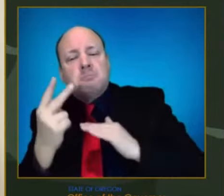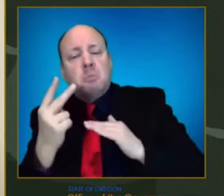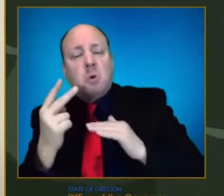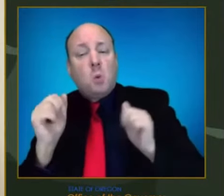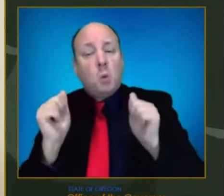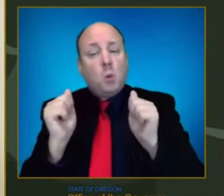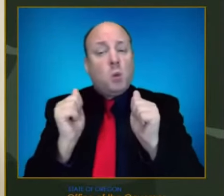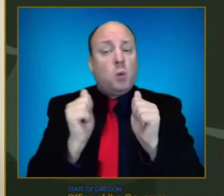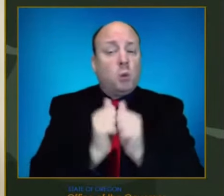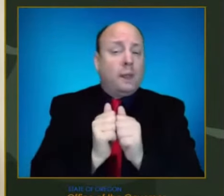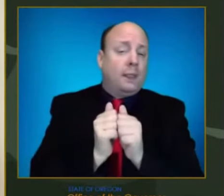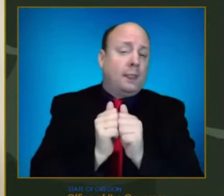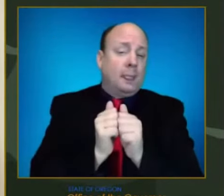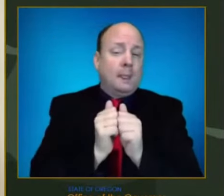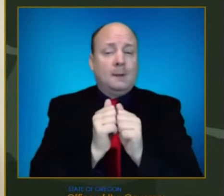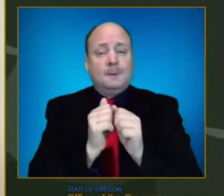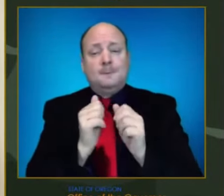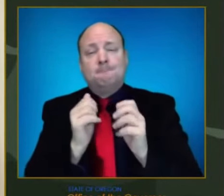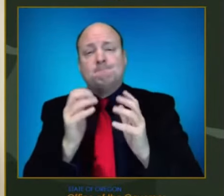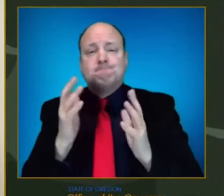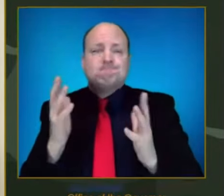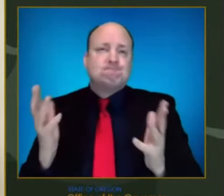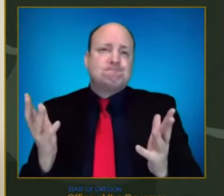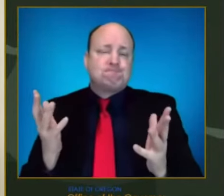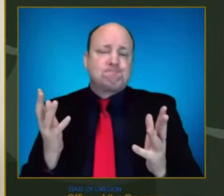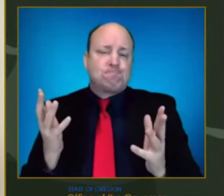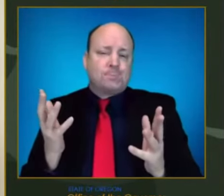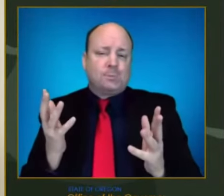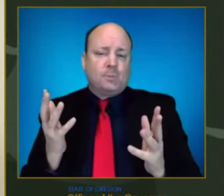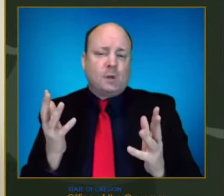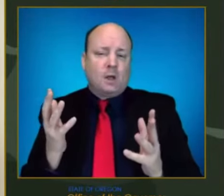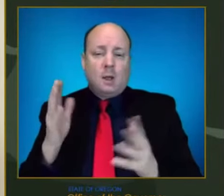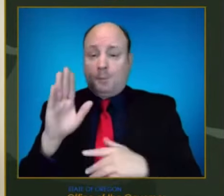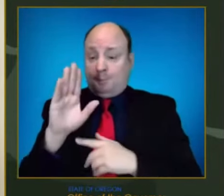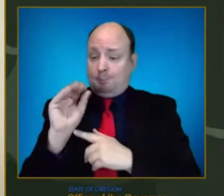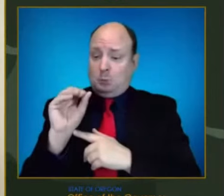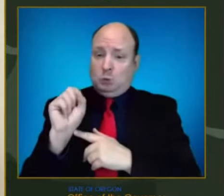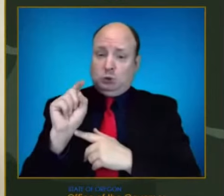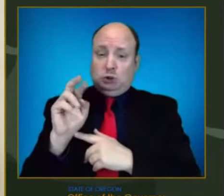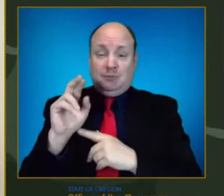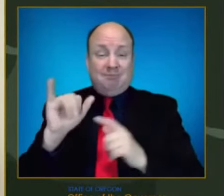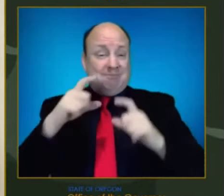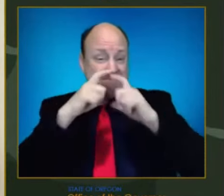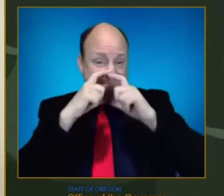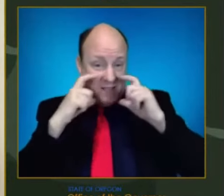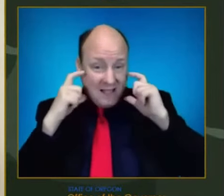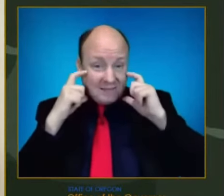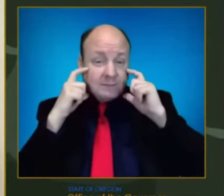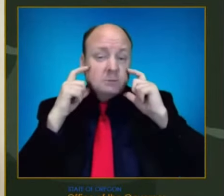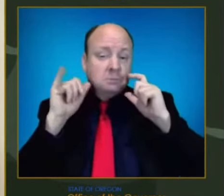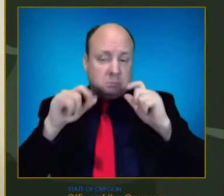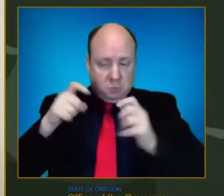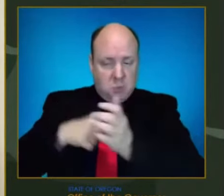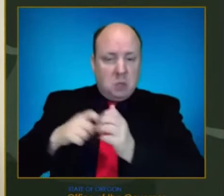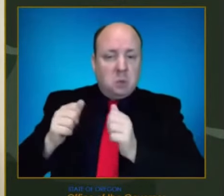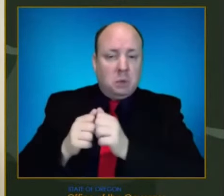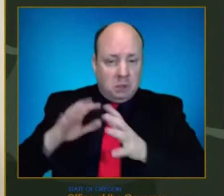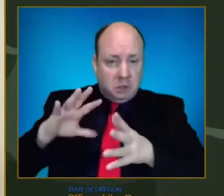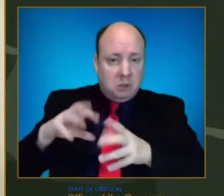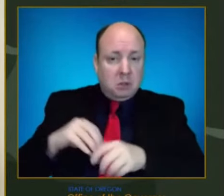we're talking about today, is going to still exceed 2,000 hospitalizations.